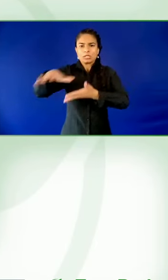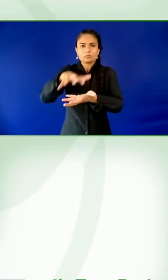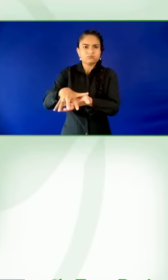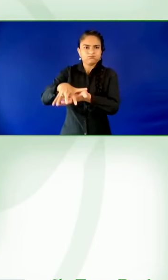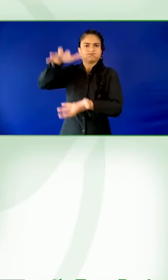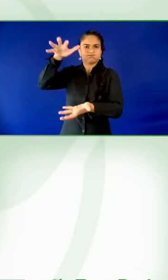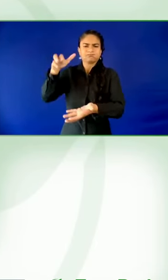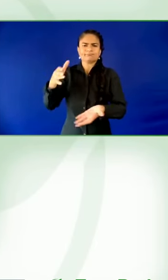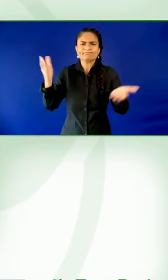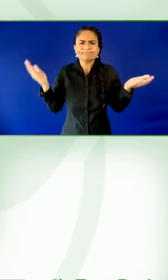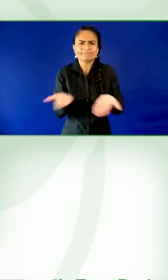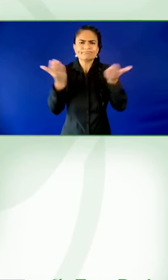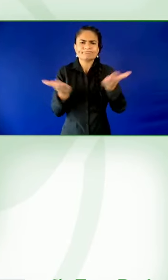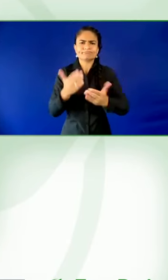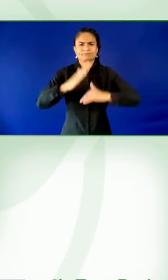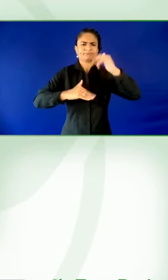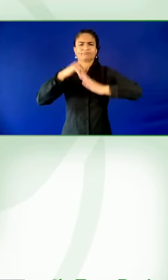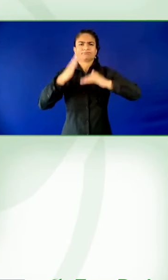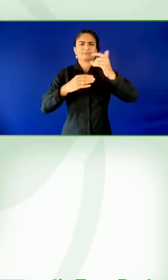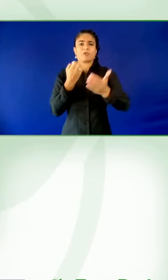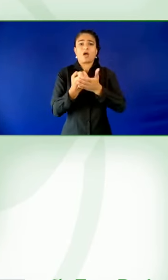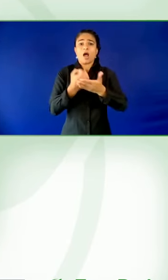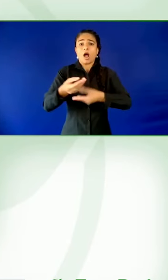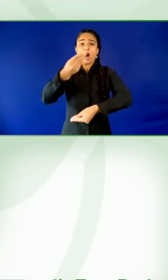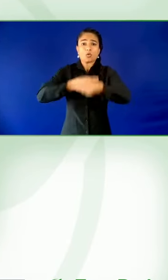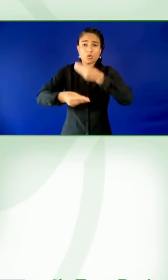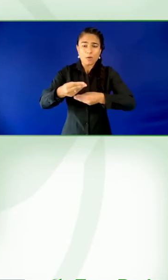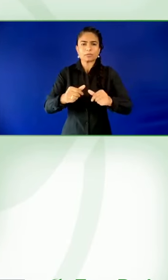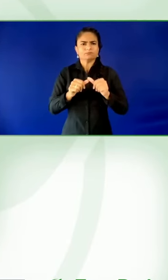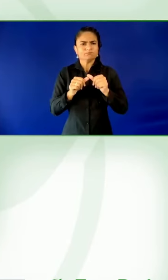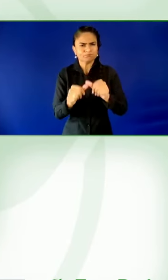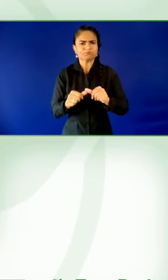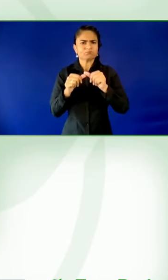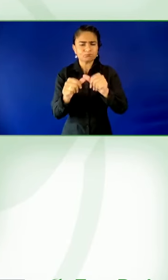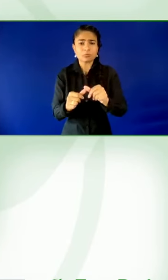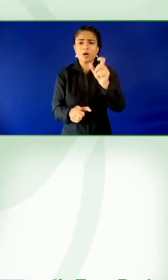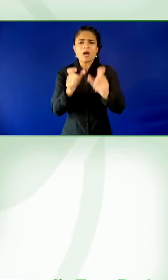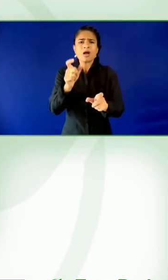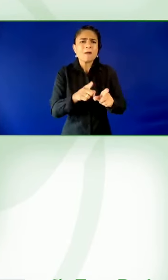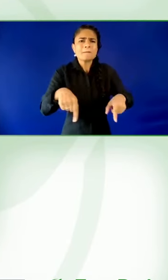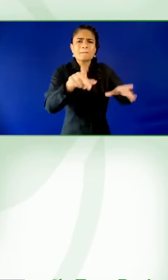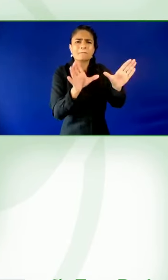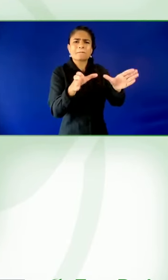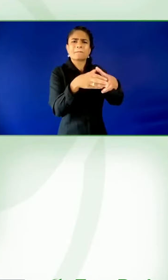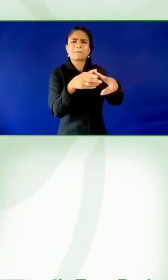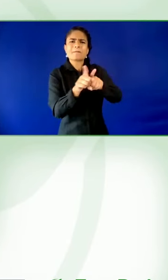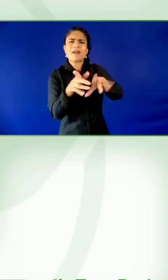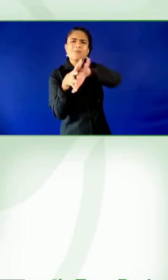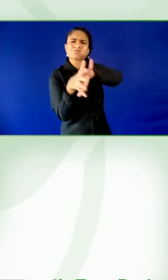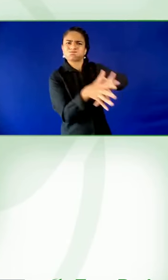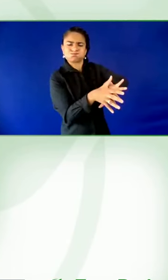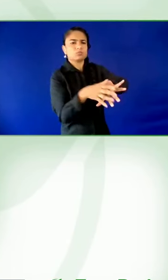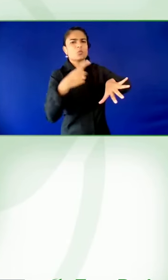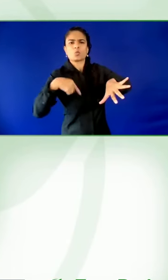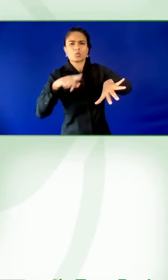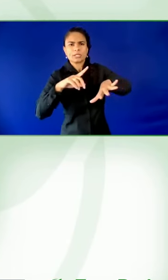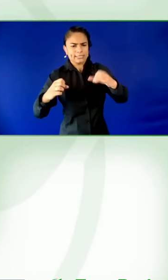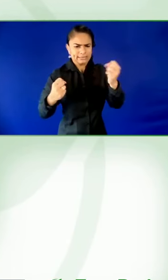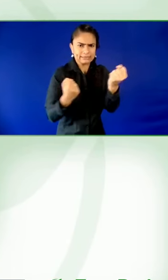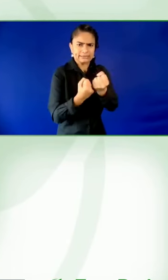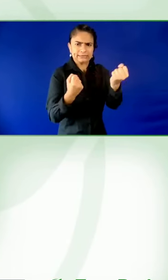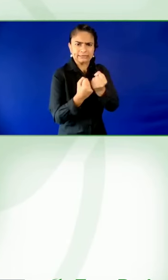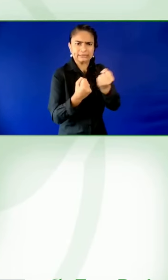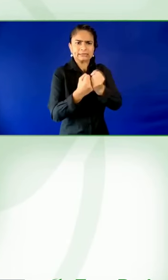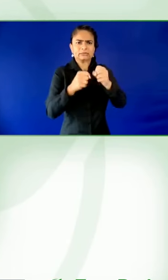you. We did a similar thing in Barclays during the COVID pandemic 2020, 2021. The COVID relief fund